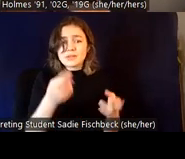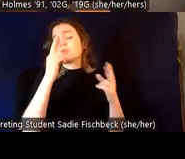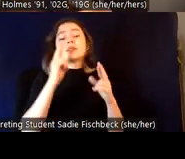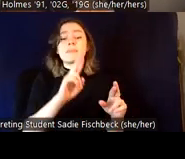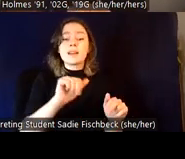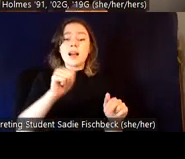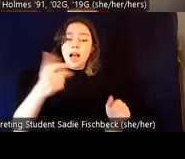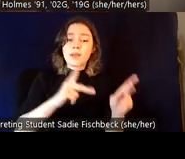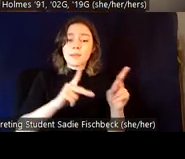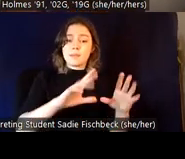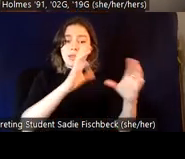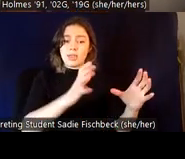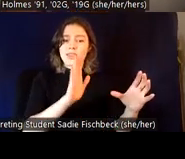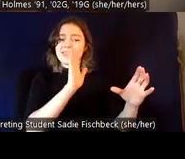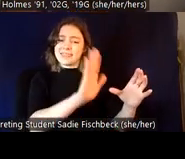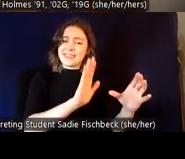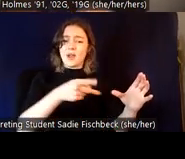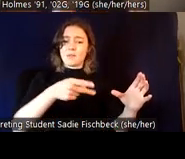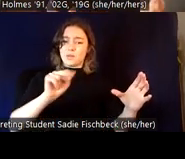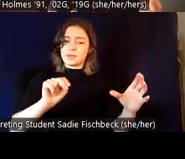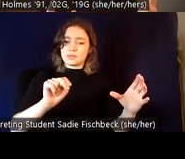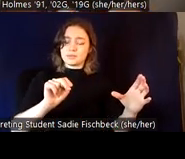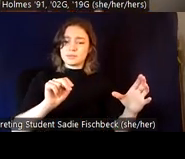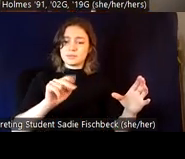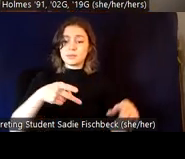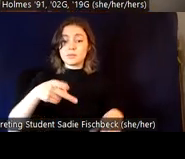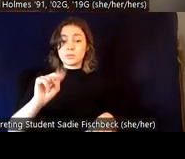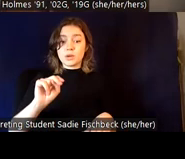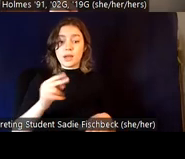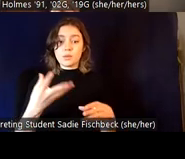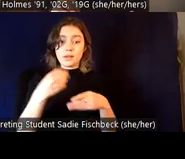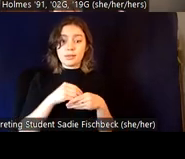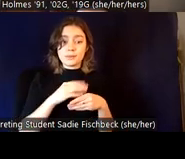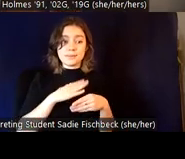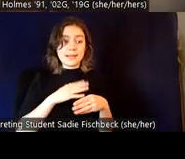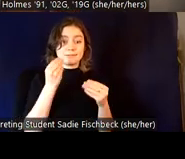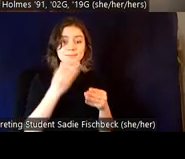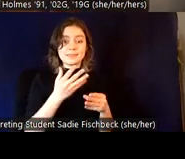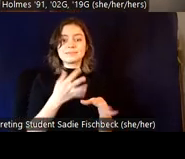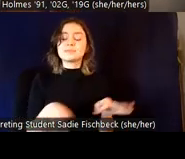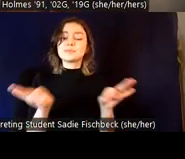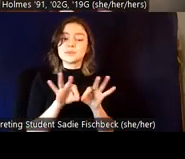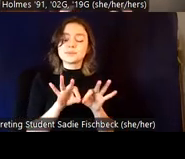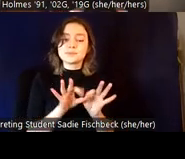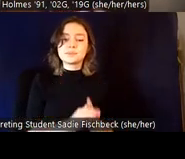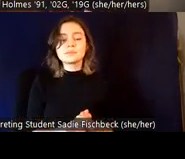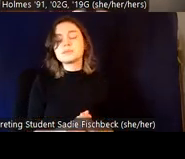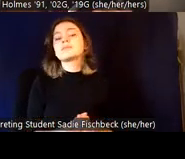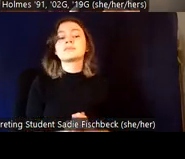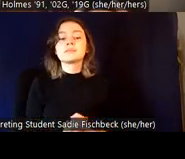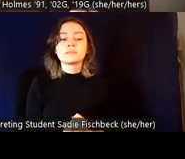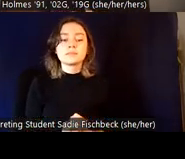we are including that information. Lots of great information out in the world, amazing social media accounts,